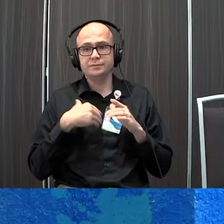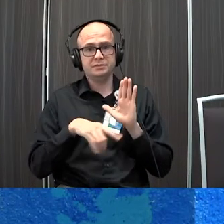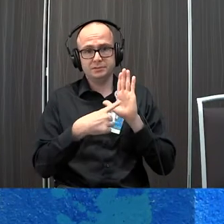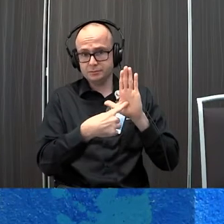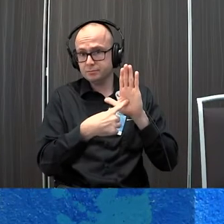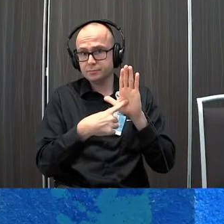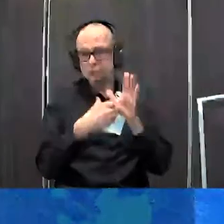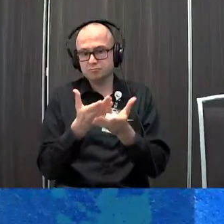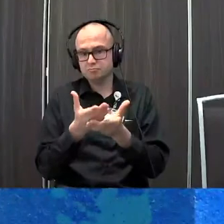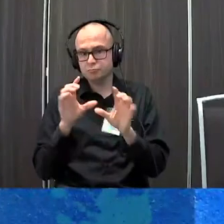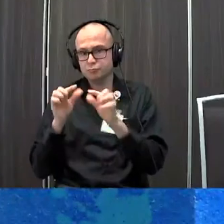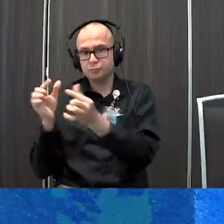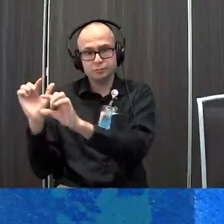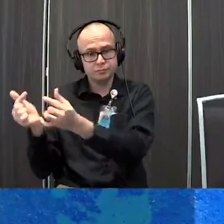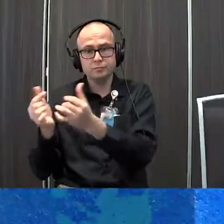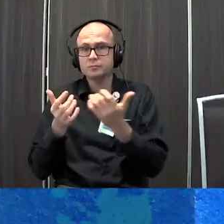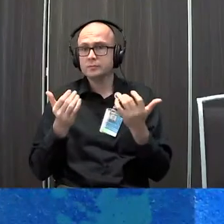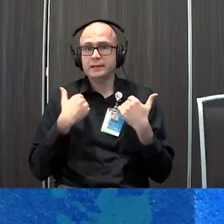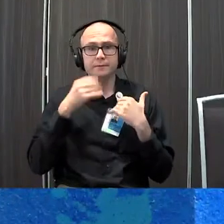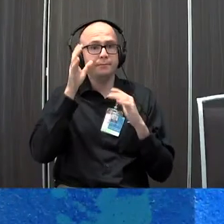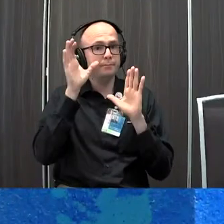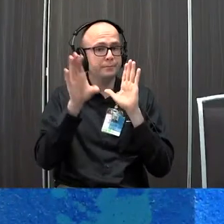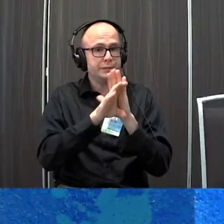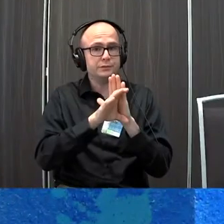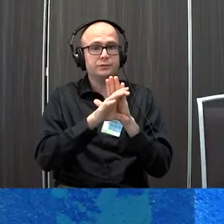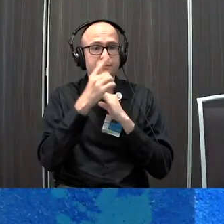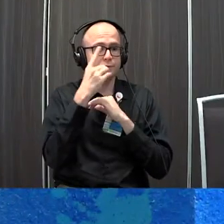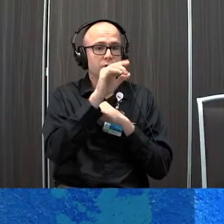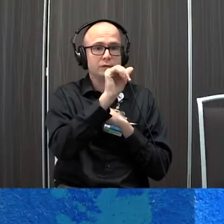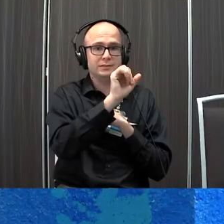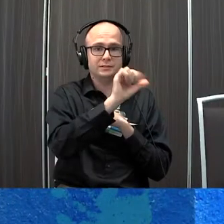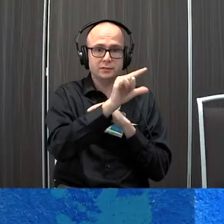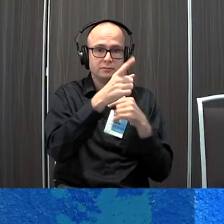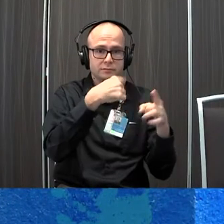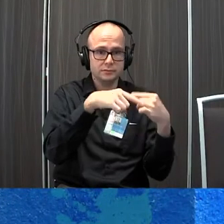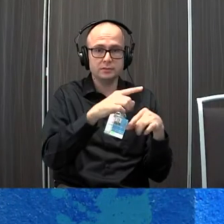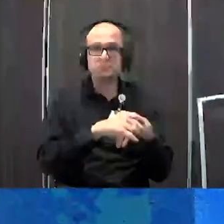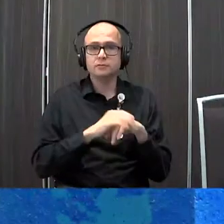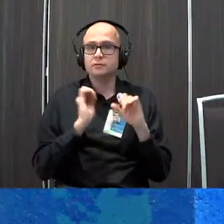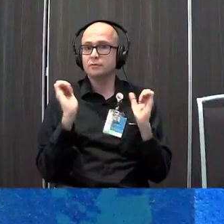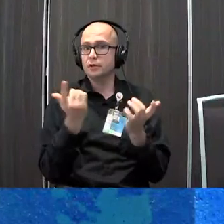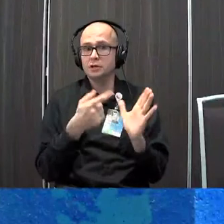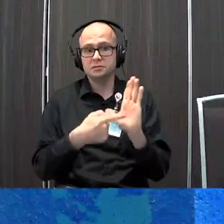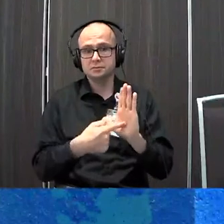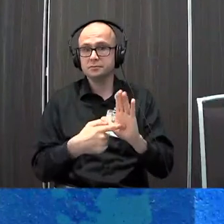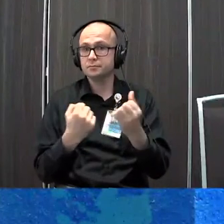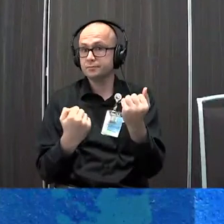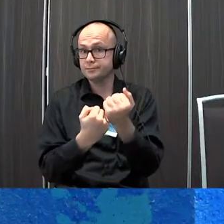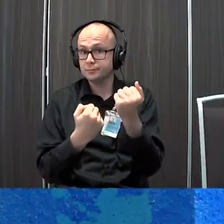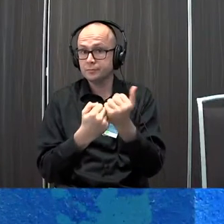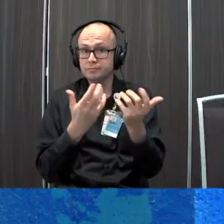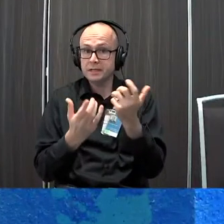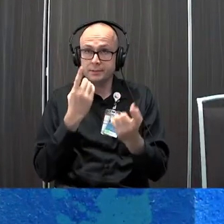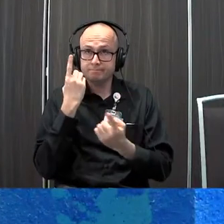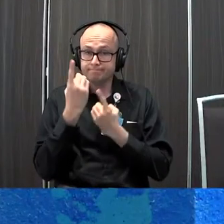that are used with that have pictures for ASL sign so those are all examples of supports that you might